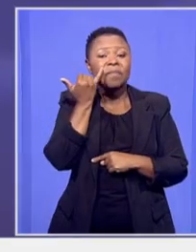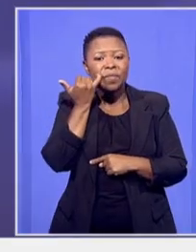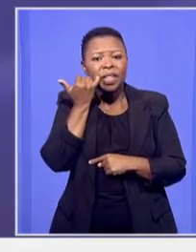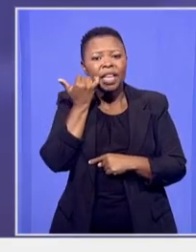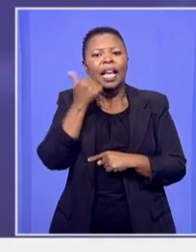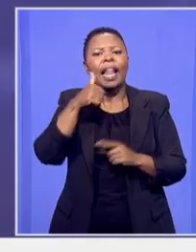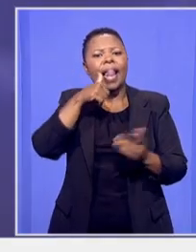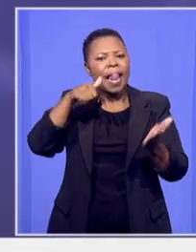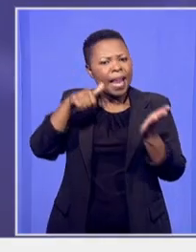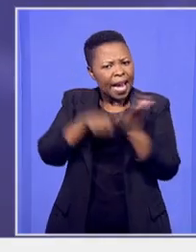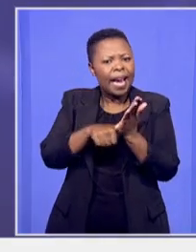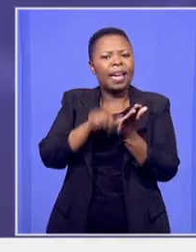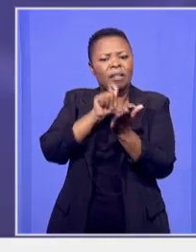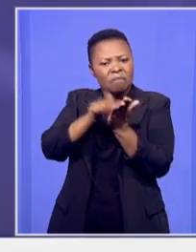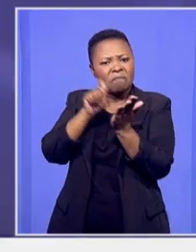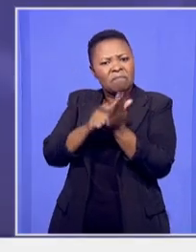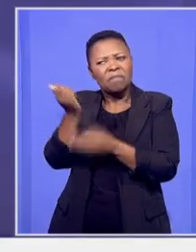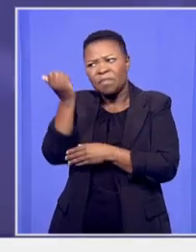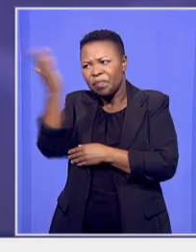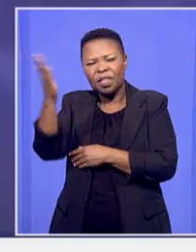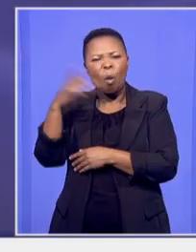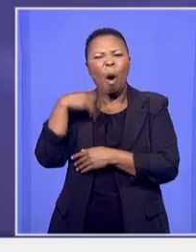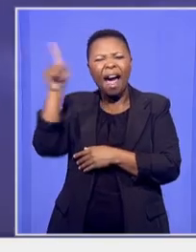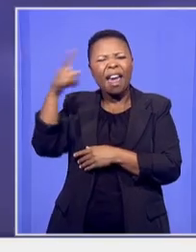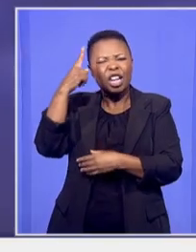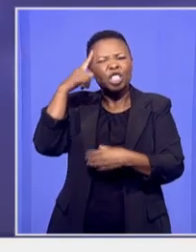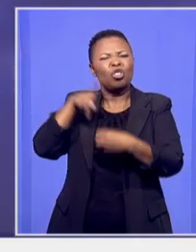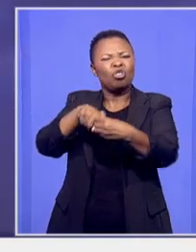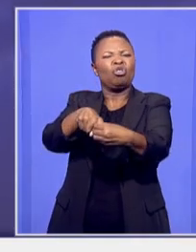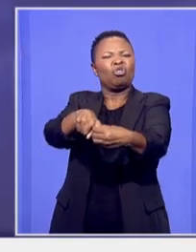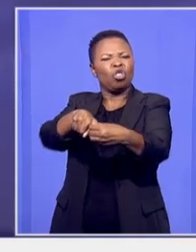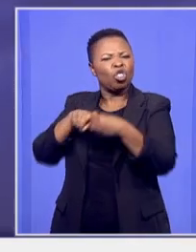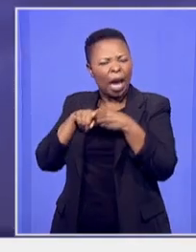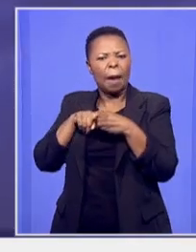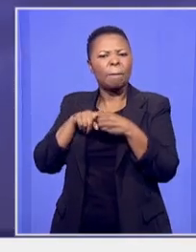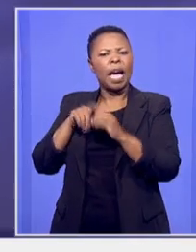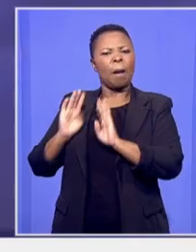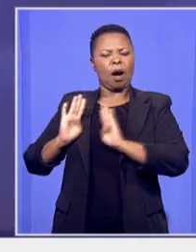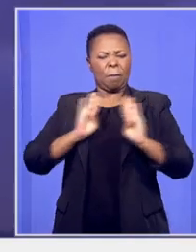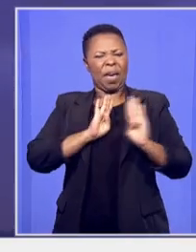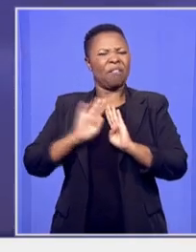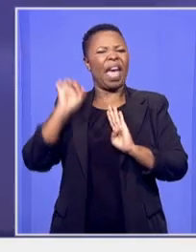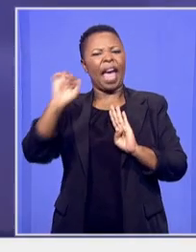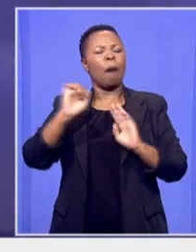to the ANC for their shameless indefensible conduct in parliament